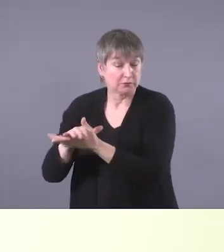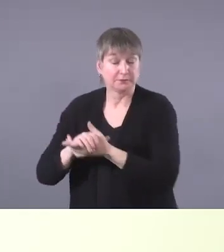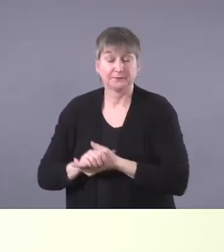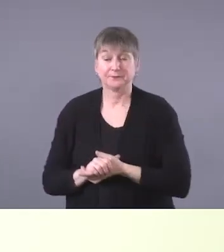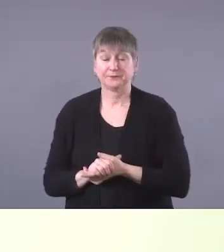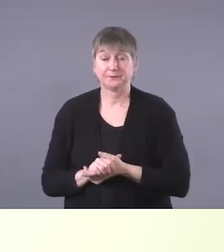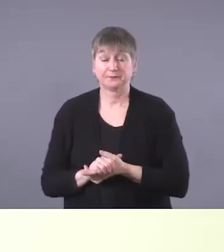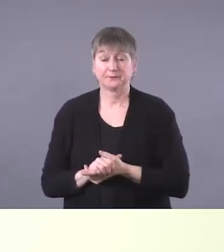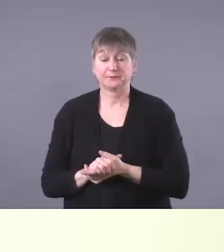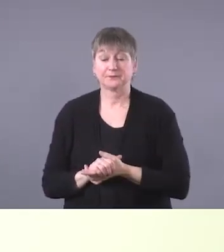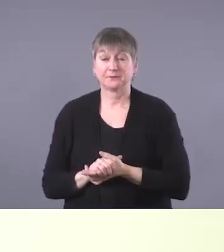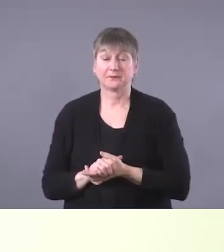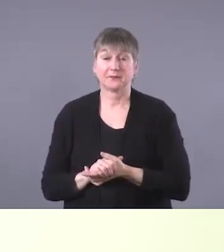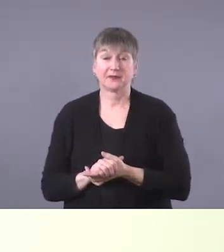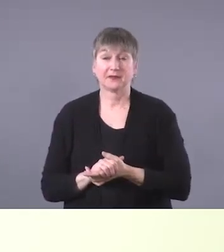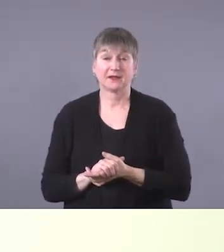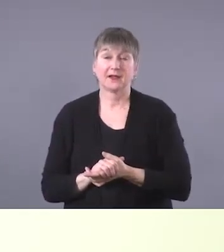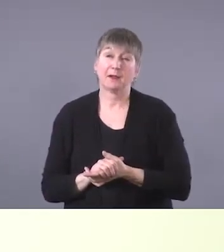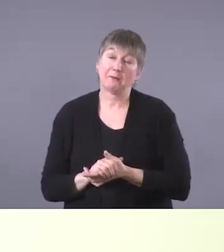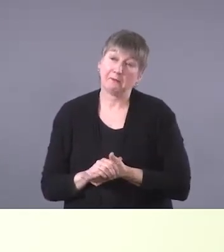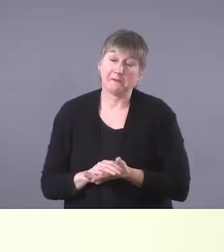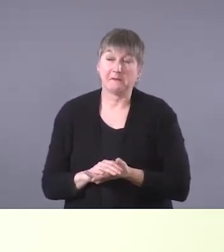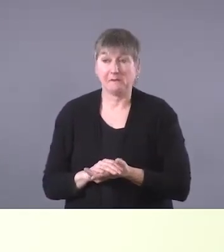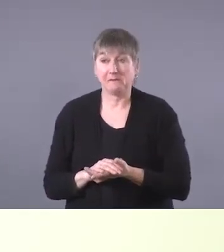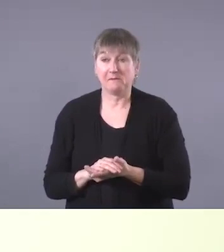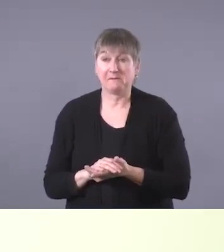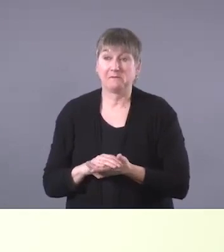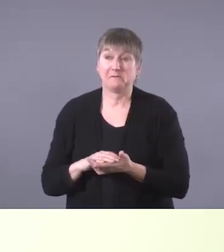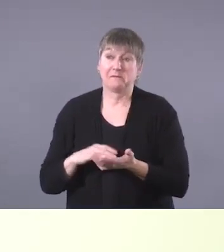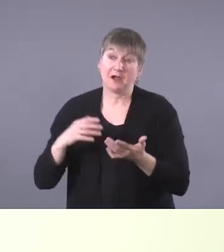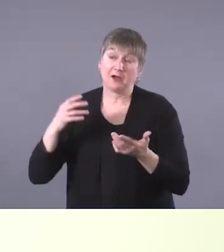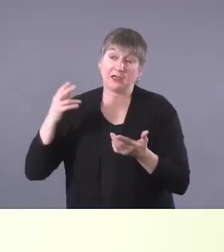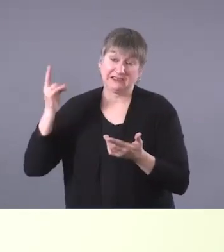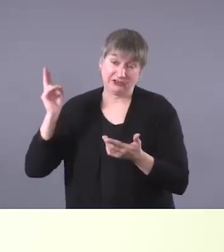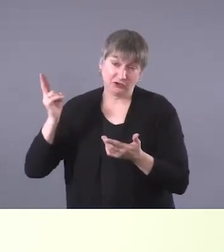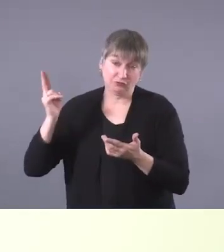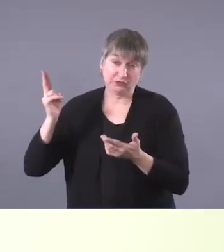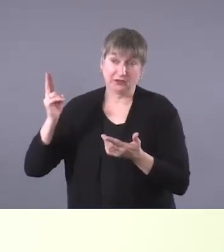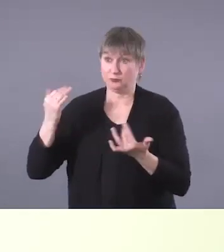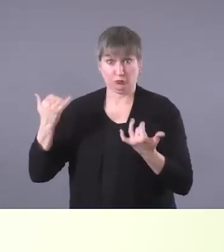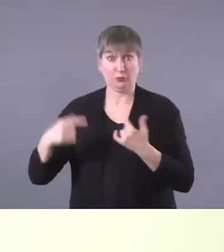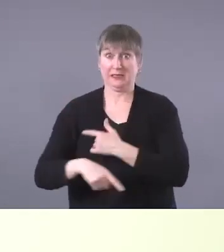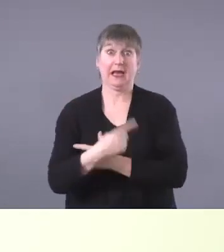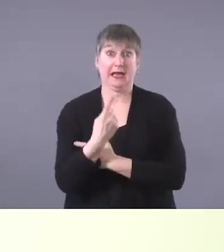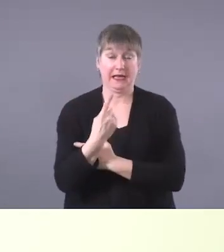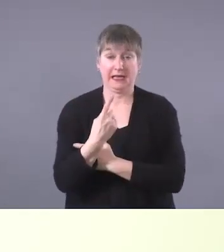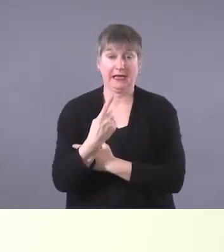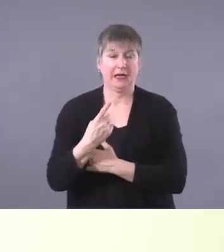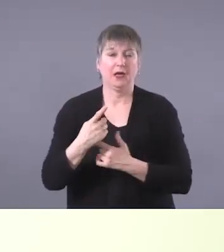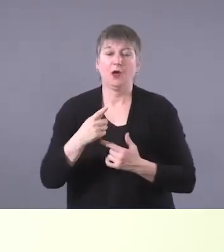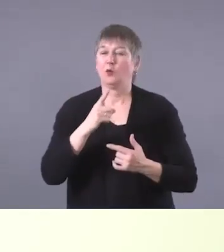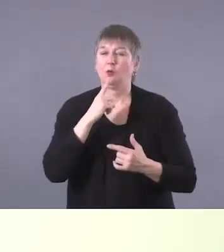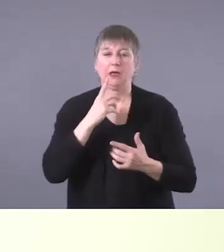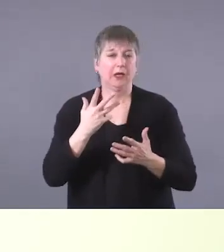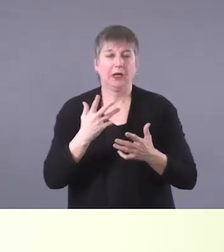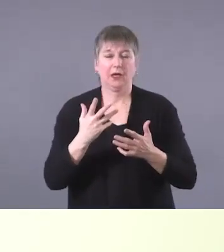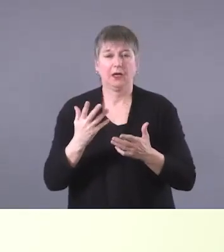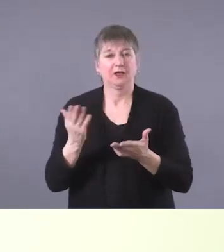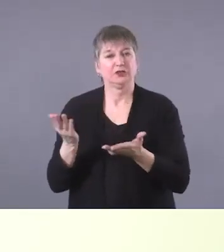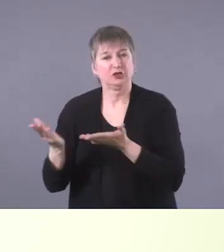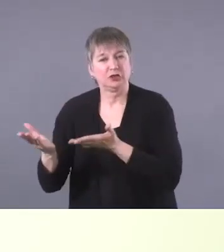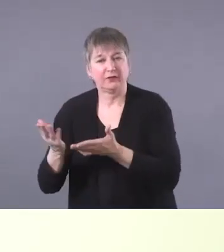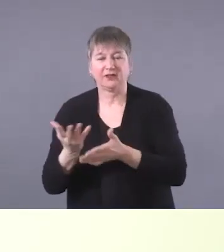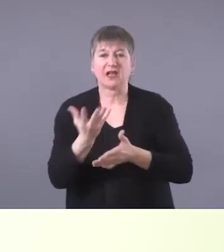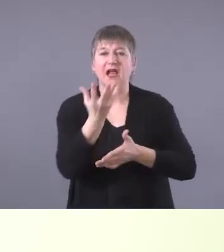Um, so historically and still today, uh, the healthcare system presents many gaps and barriers for first nations